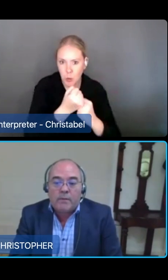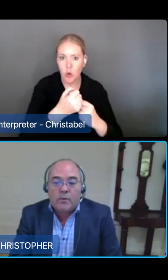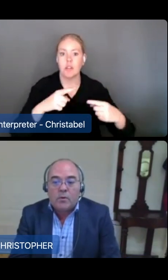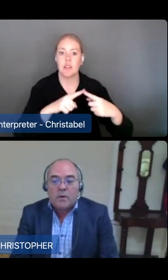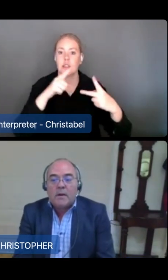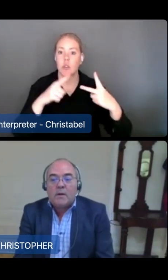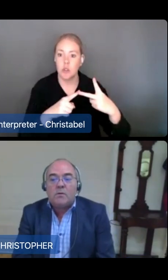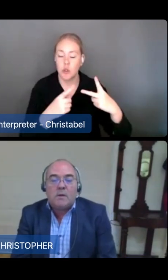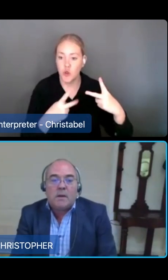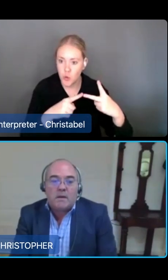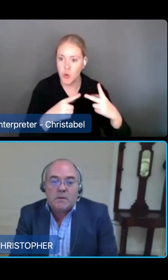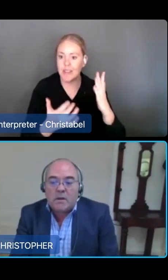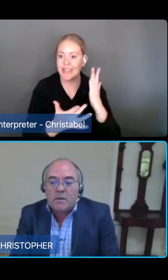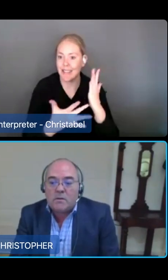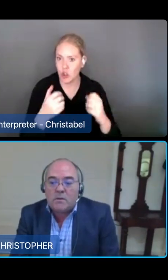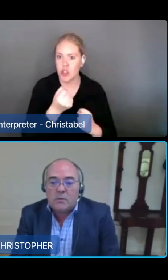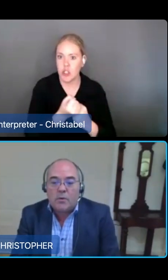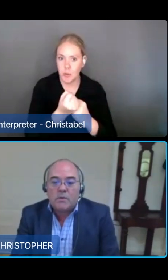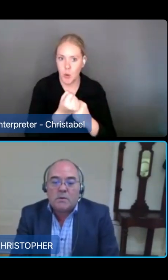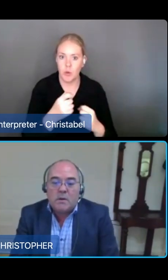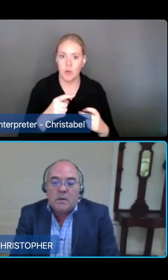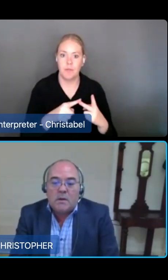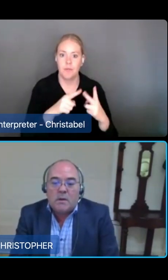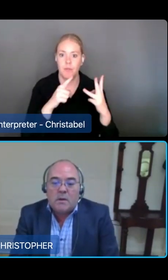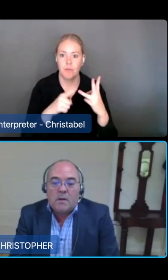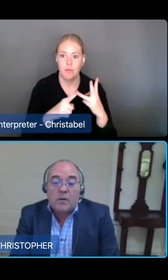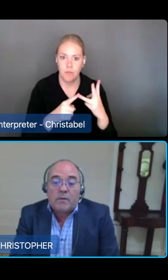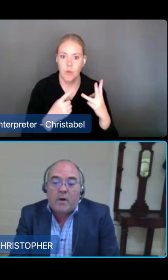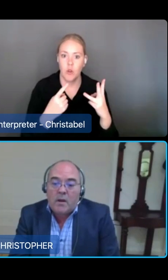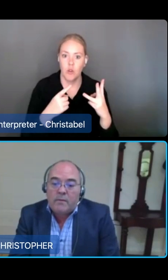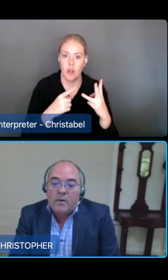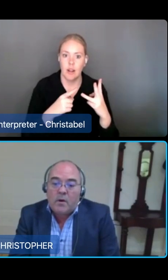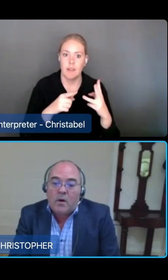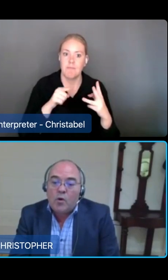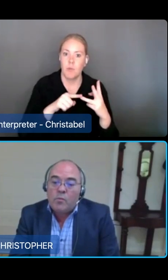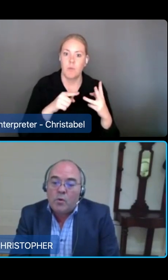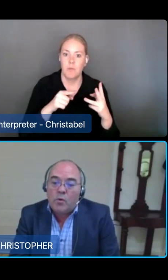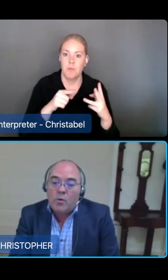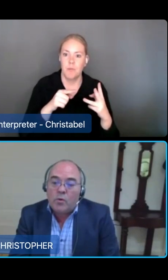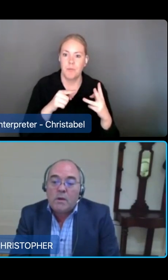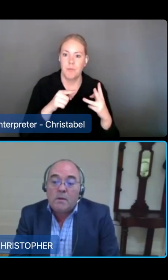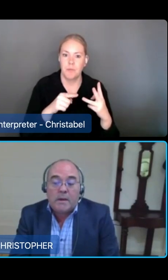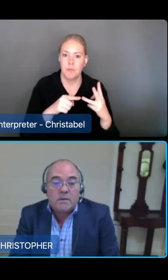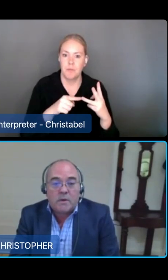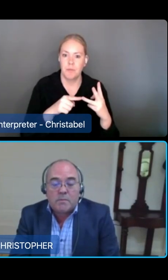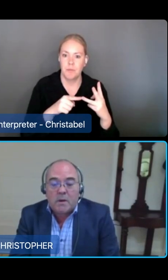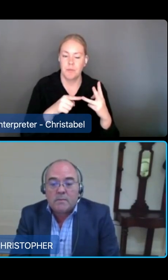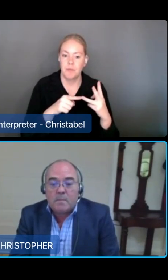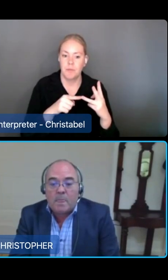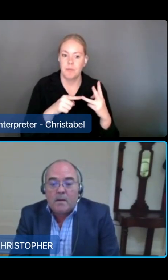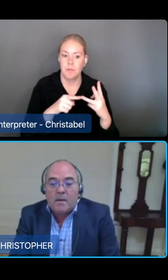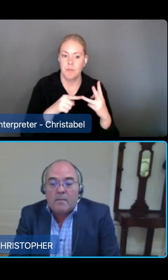Category four, clinical and specialised supports. Category five, home or community based